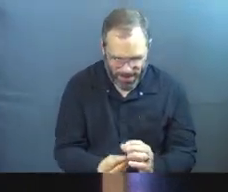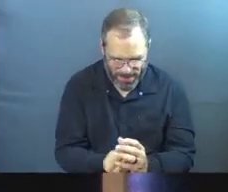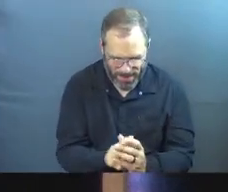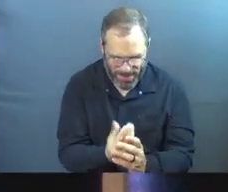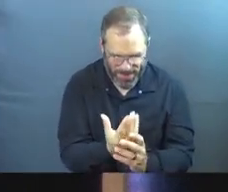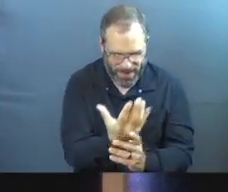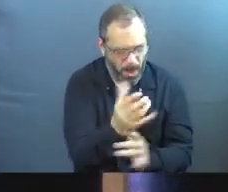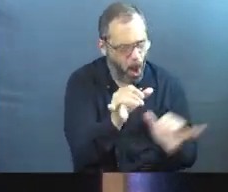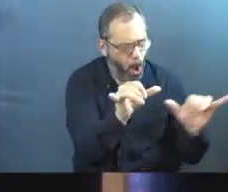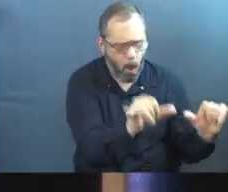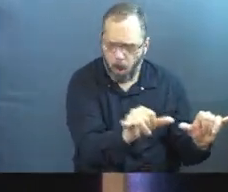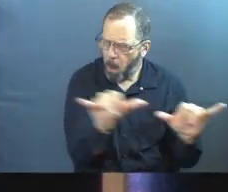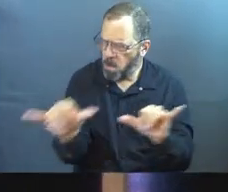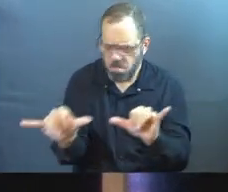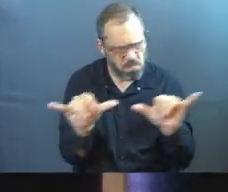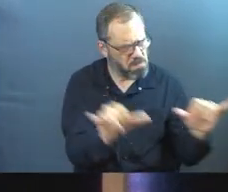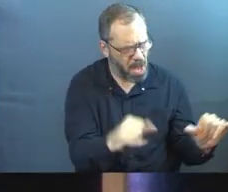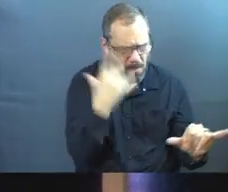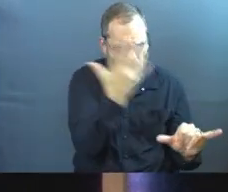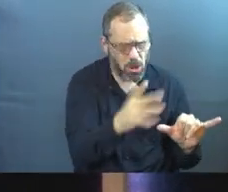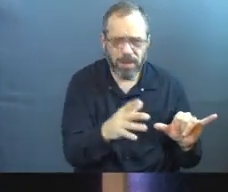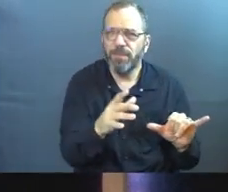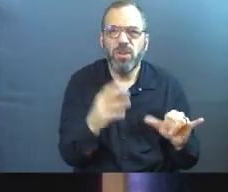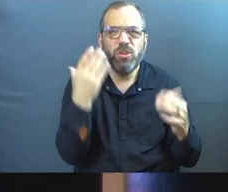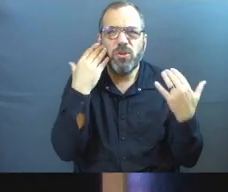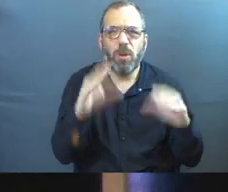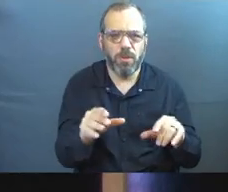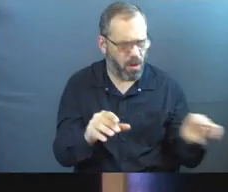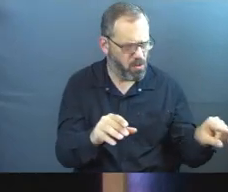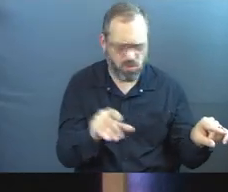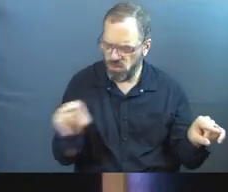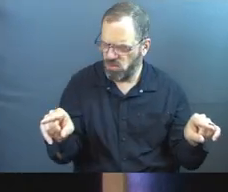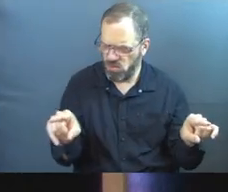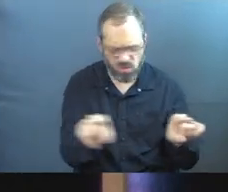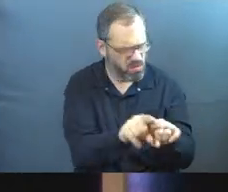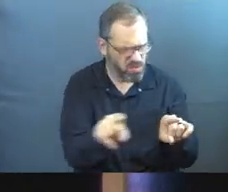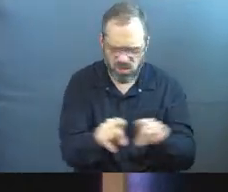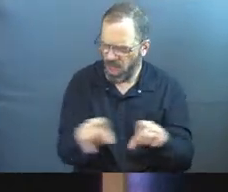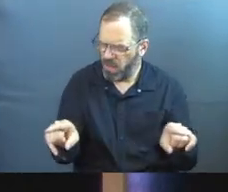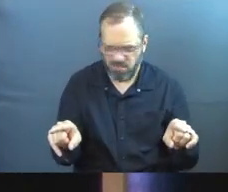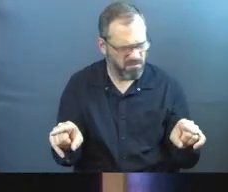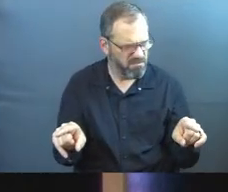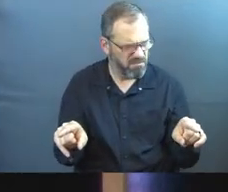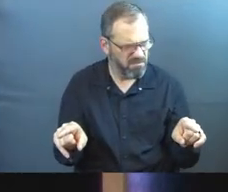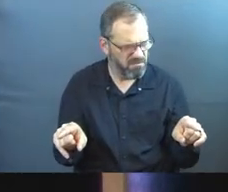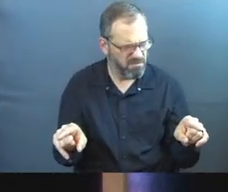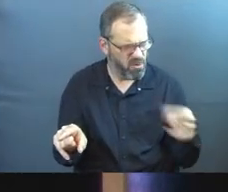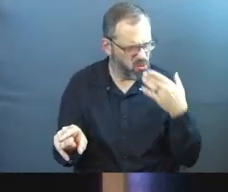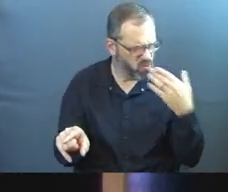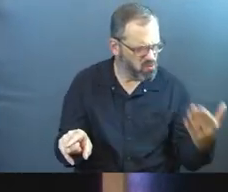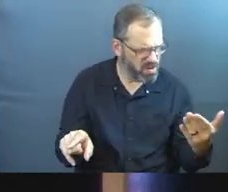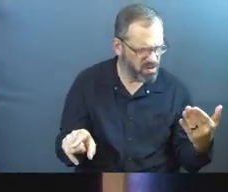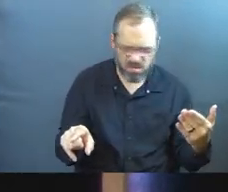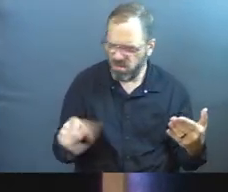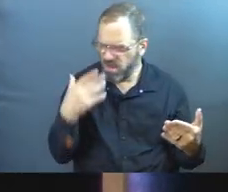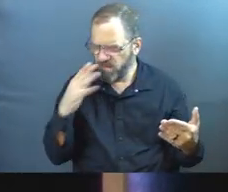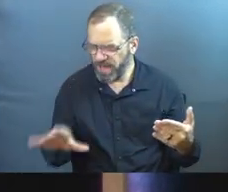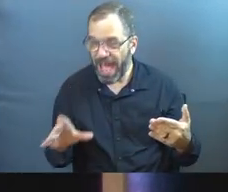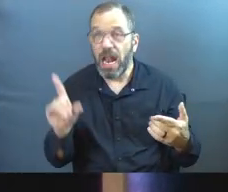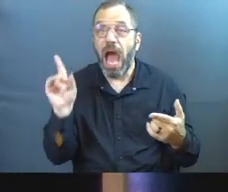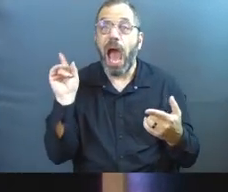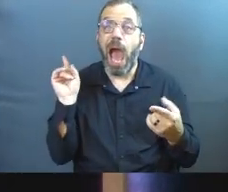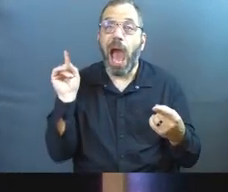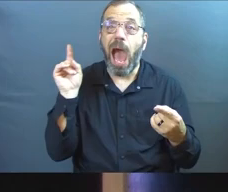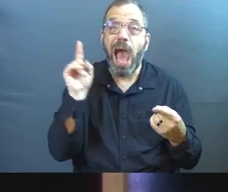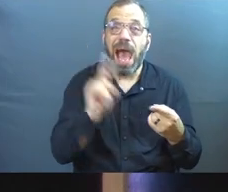actually look the exact same. You can't tell the difference. You can't distinguish. Not up until the